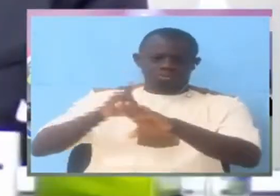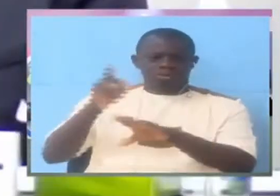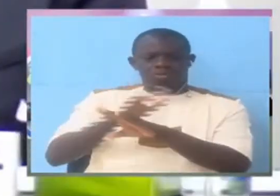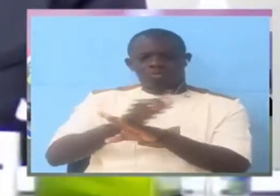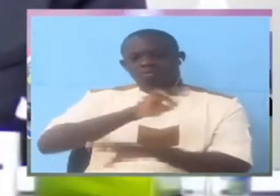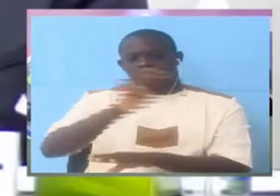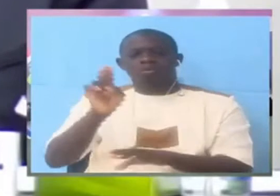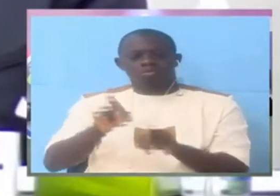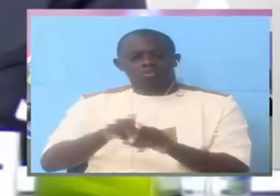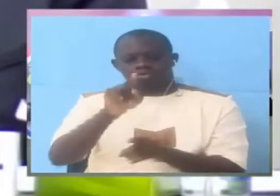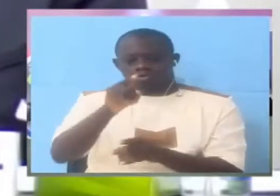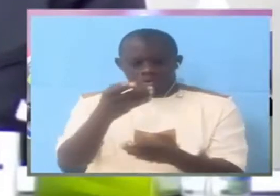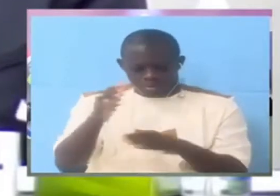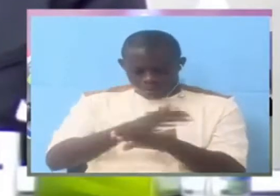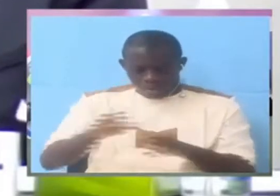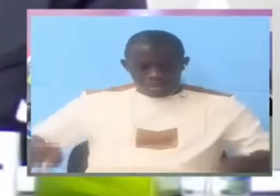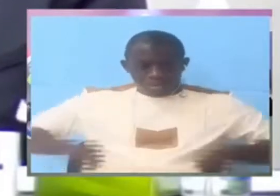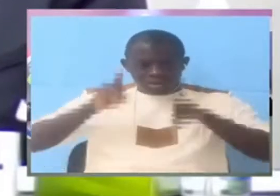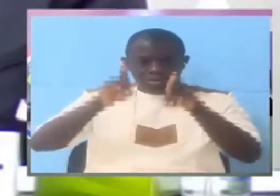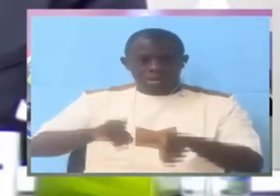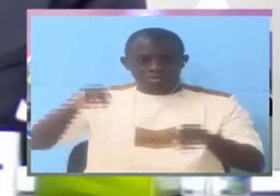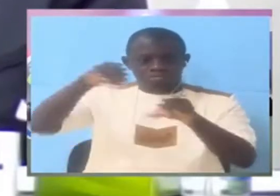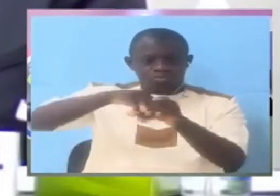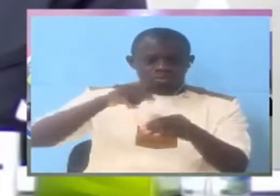Did you come to be involved in that matter?